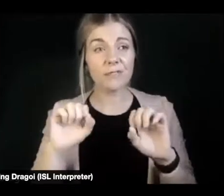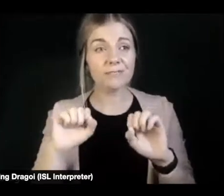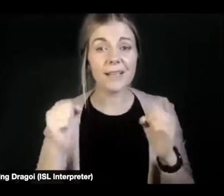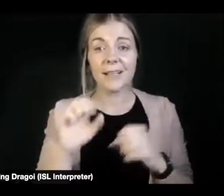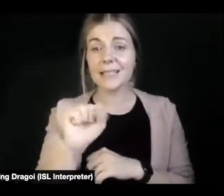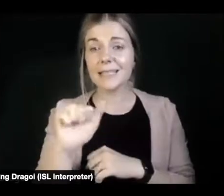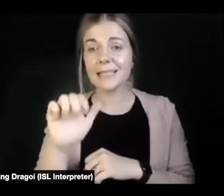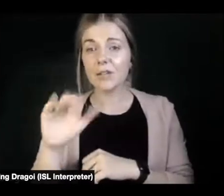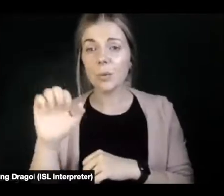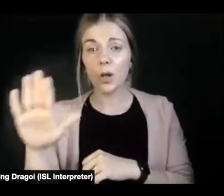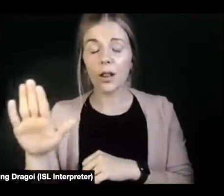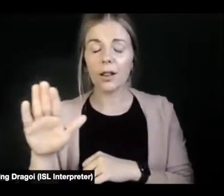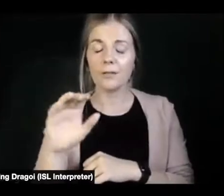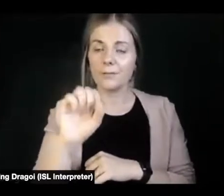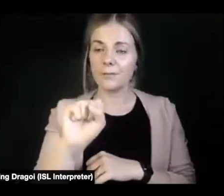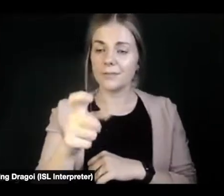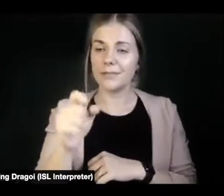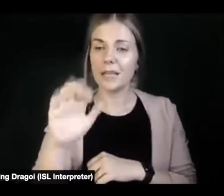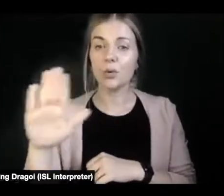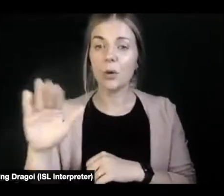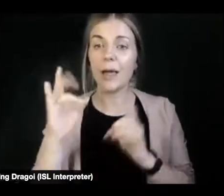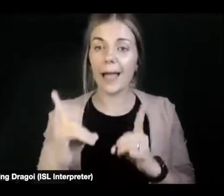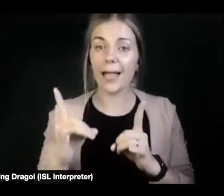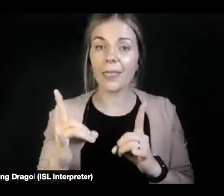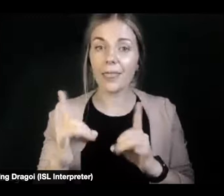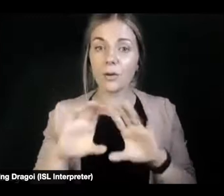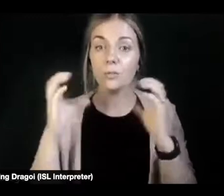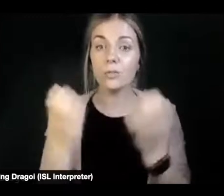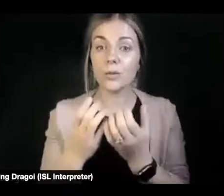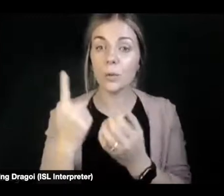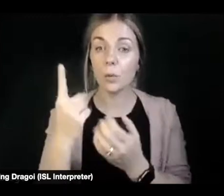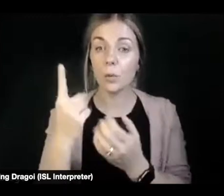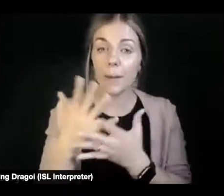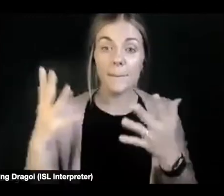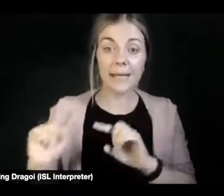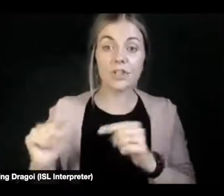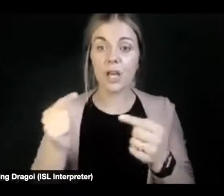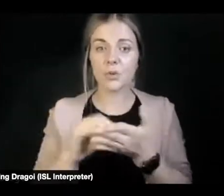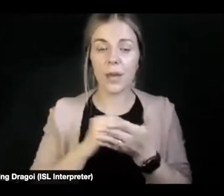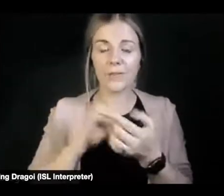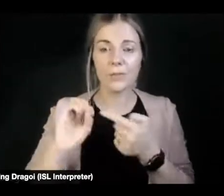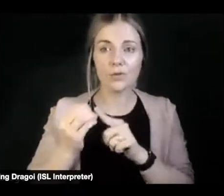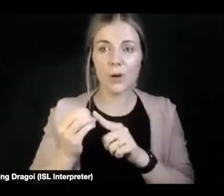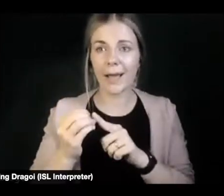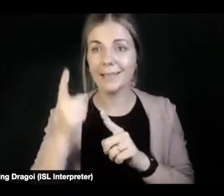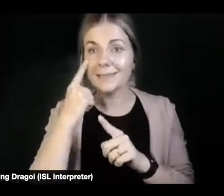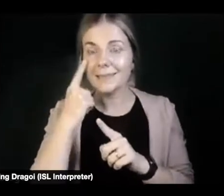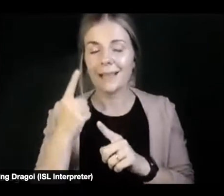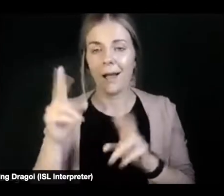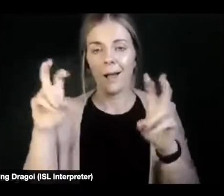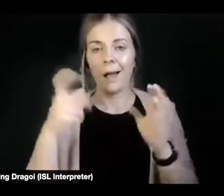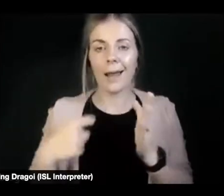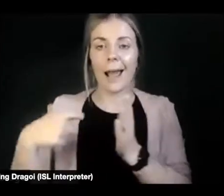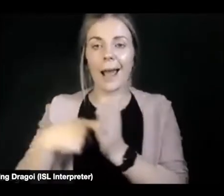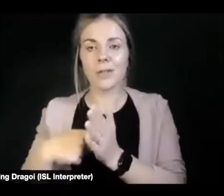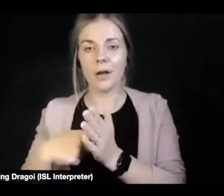that one of the big challenges we have to face is trying to end the idea that sexual health is an add on extra. It's not.